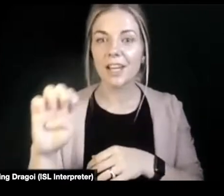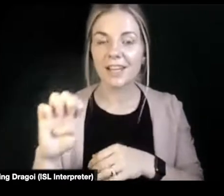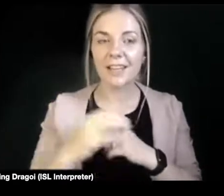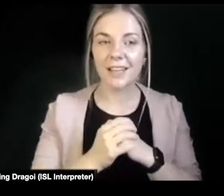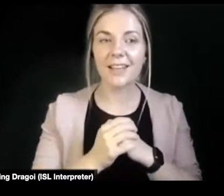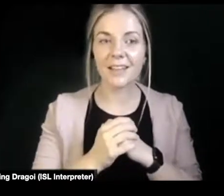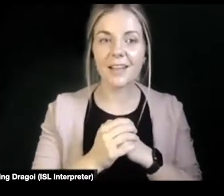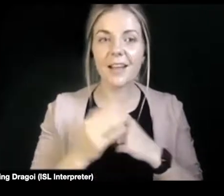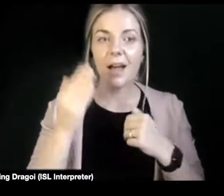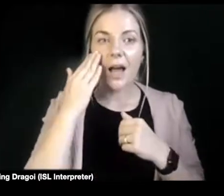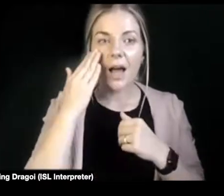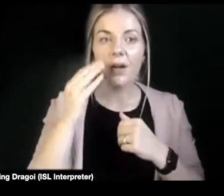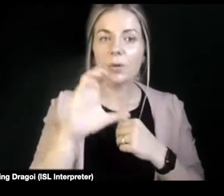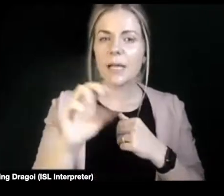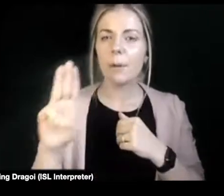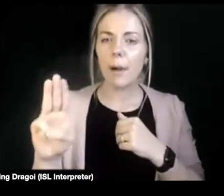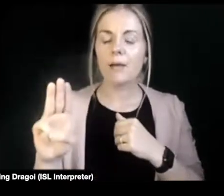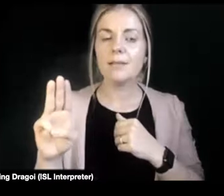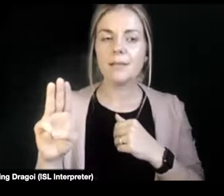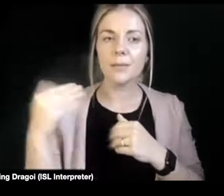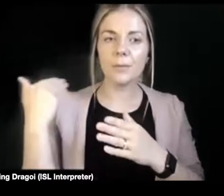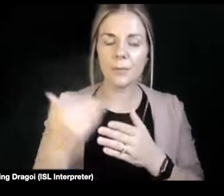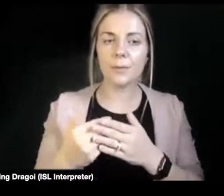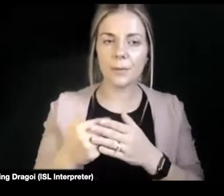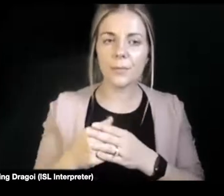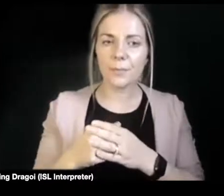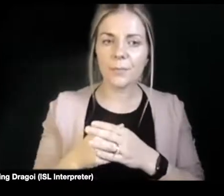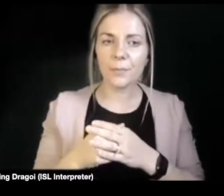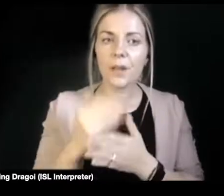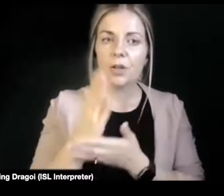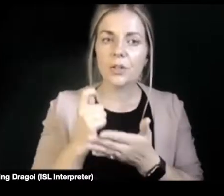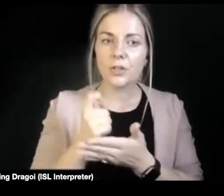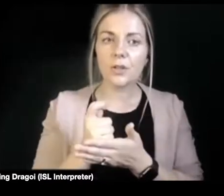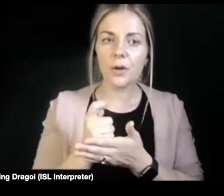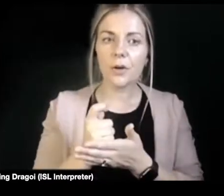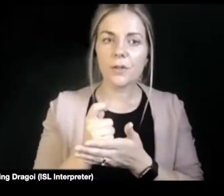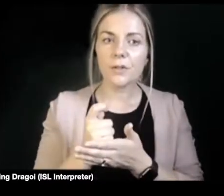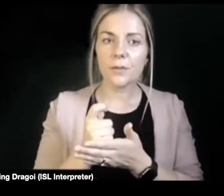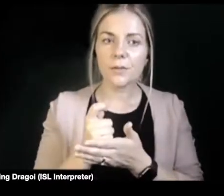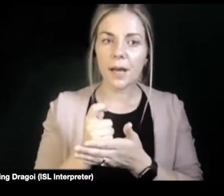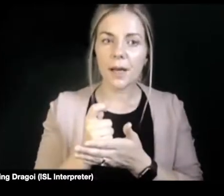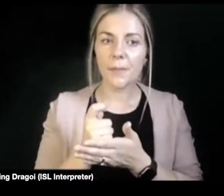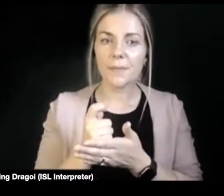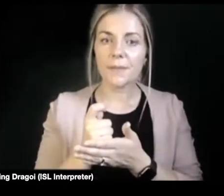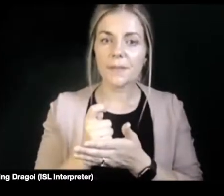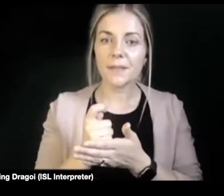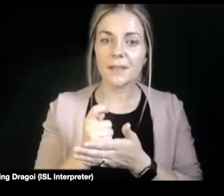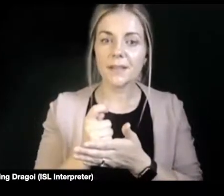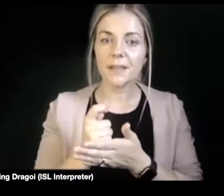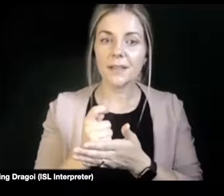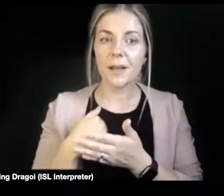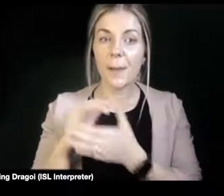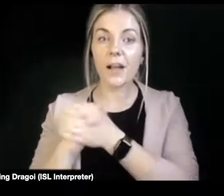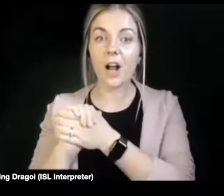-policy. I'm not actually sure about it as well. But sometimes my colleague, Dana Walsh, might jump in to translate my